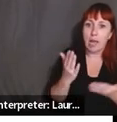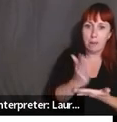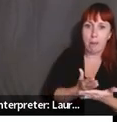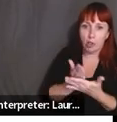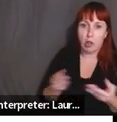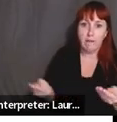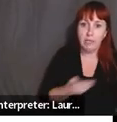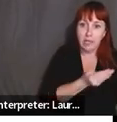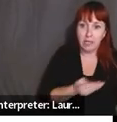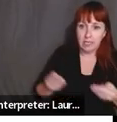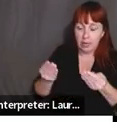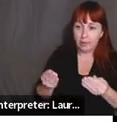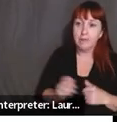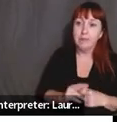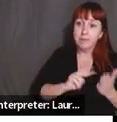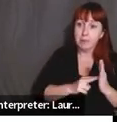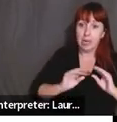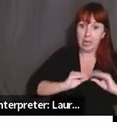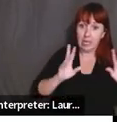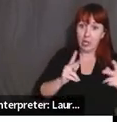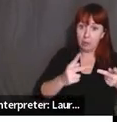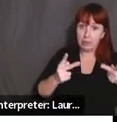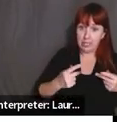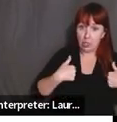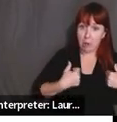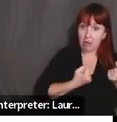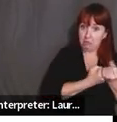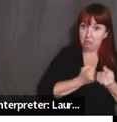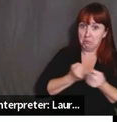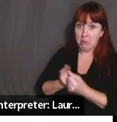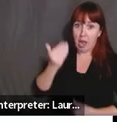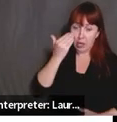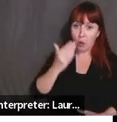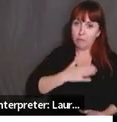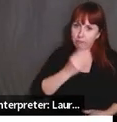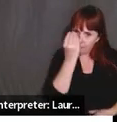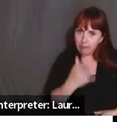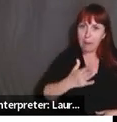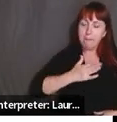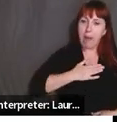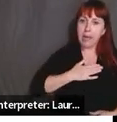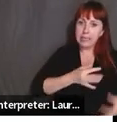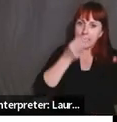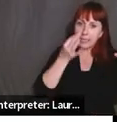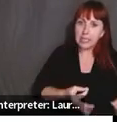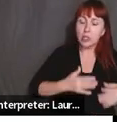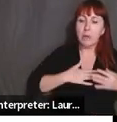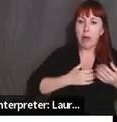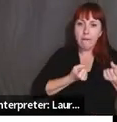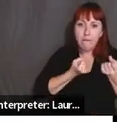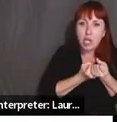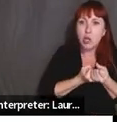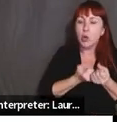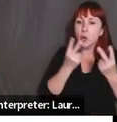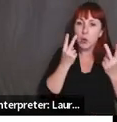where you have a clear position. And so if there's opposition, you may state, this is, um, the way that I'm seeing this, you may have a clear position, but